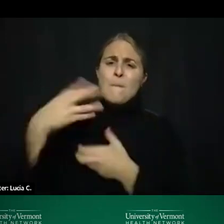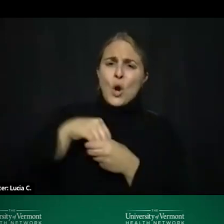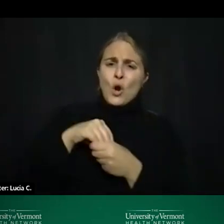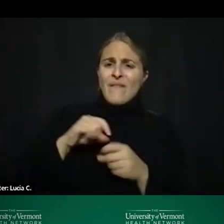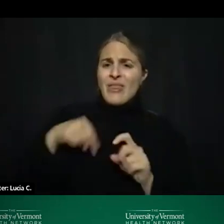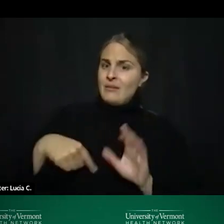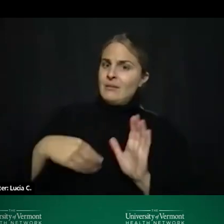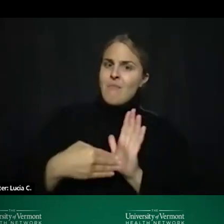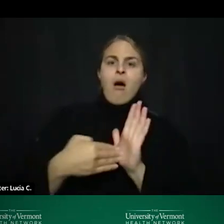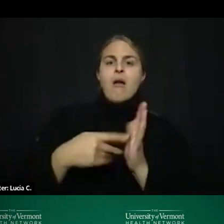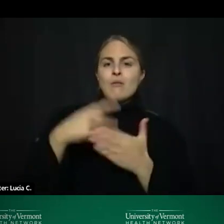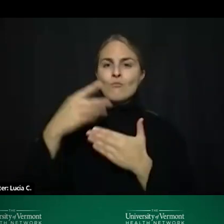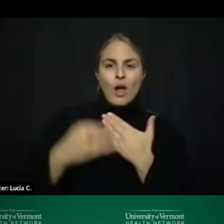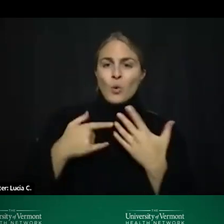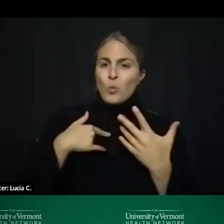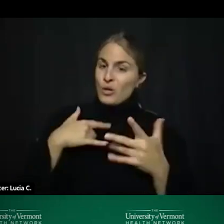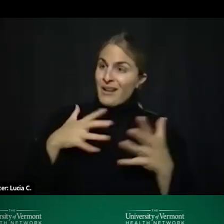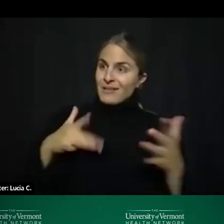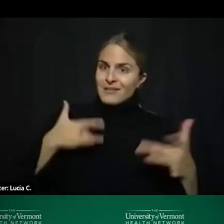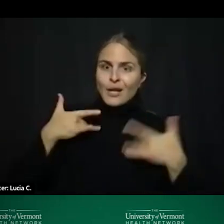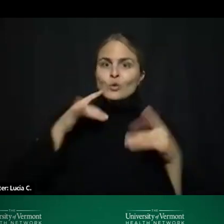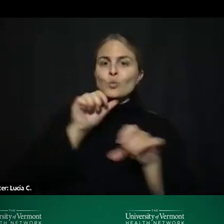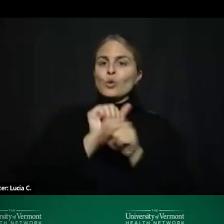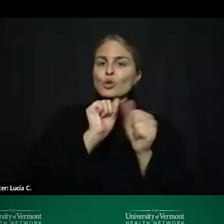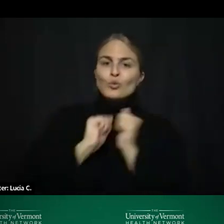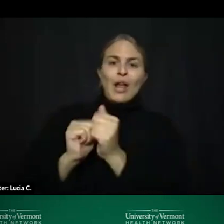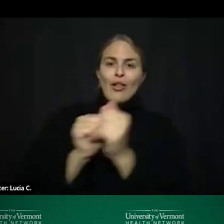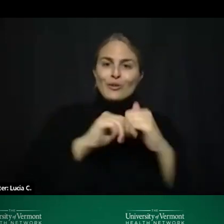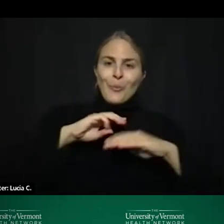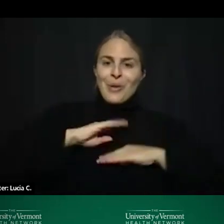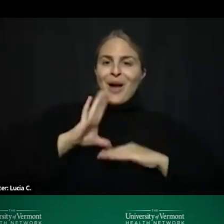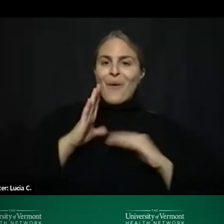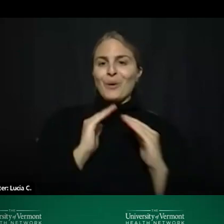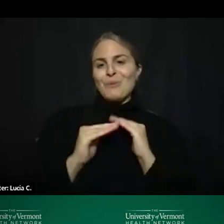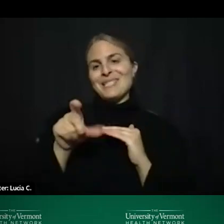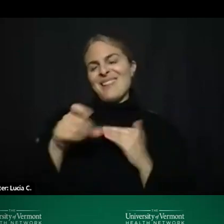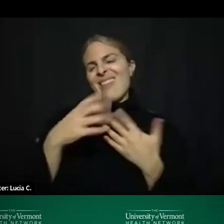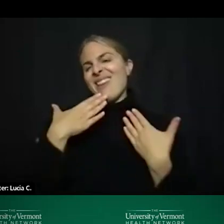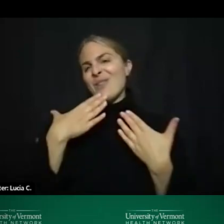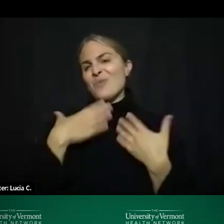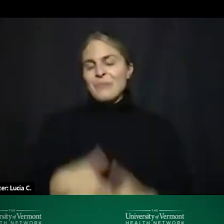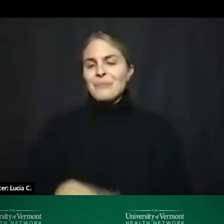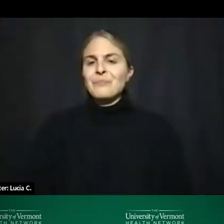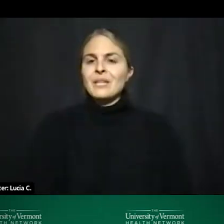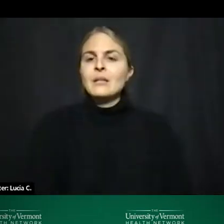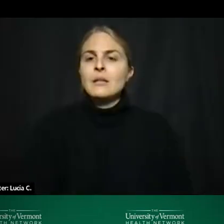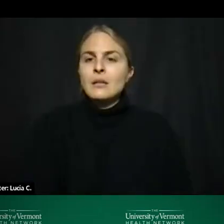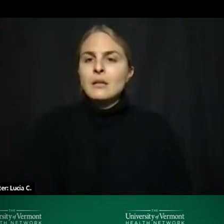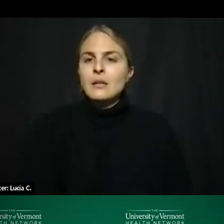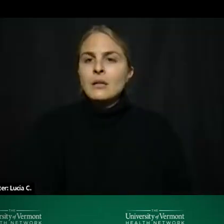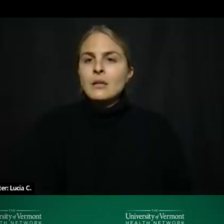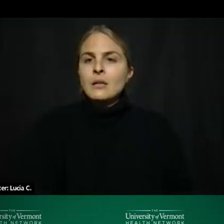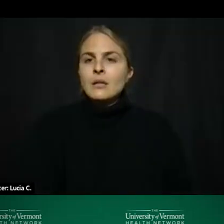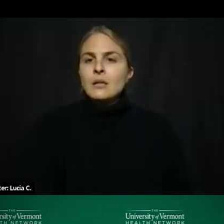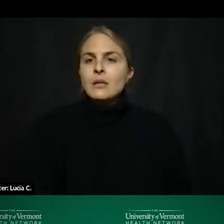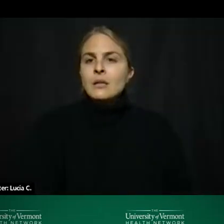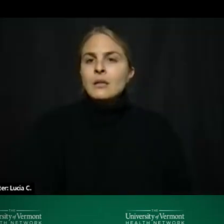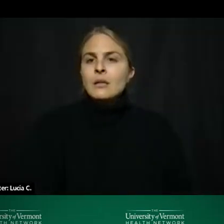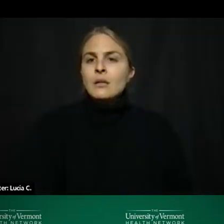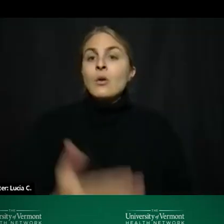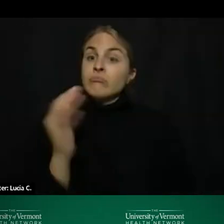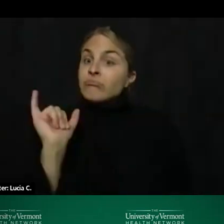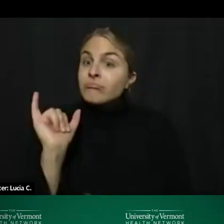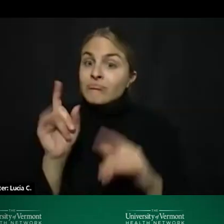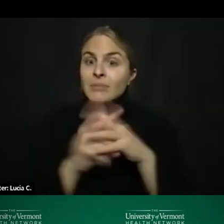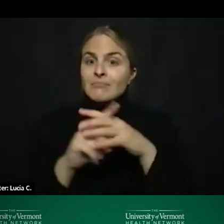and we're looking forward to working to collaborate to meet our community's needs thank you all so much um okay we've got a